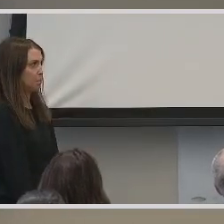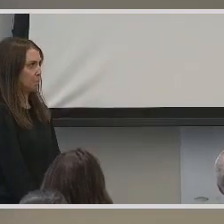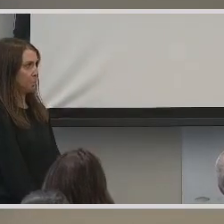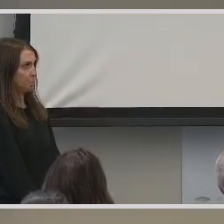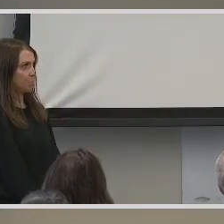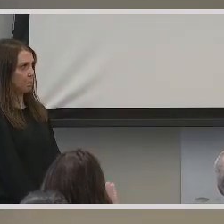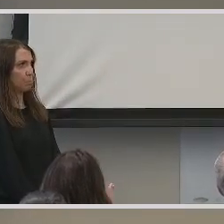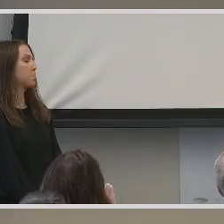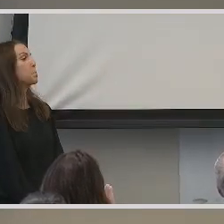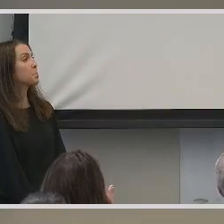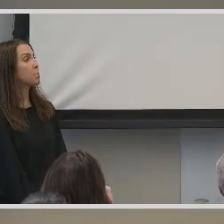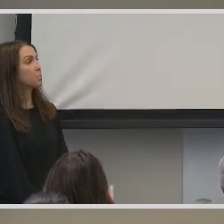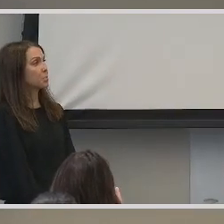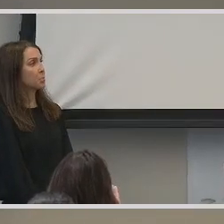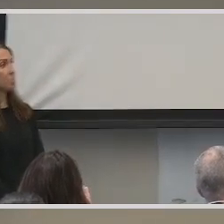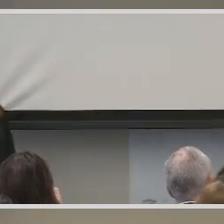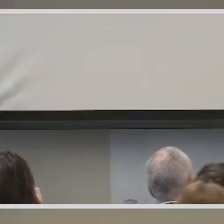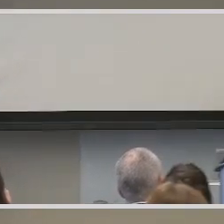Blue.